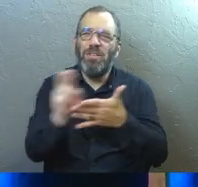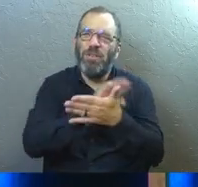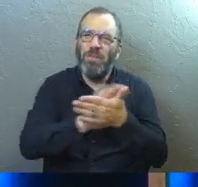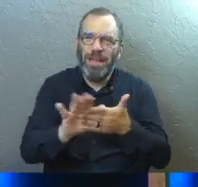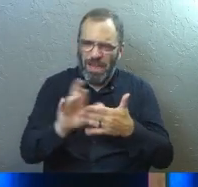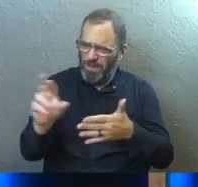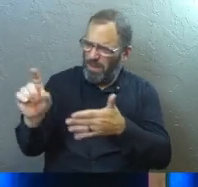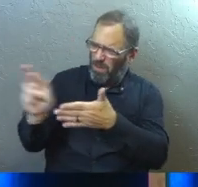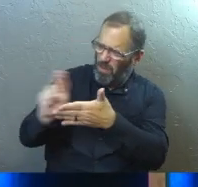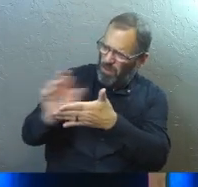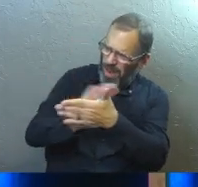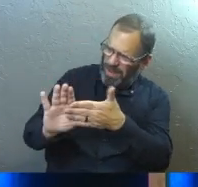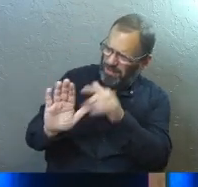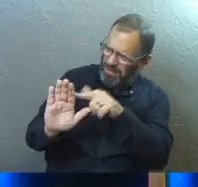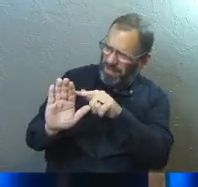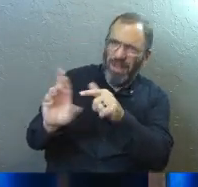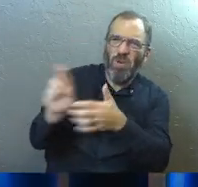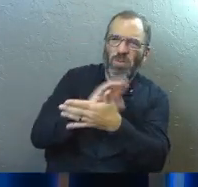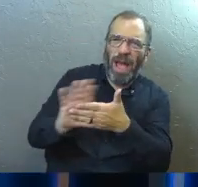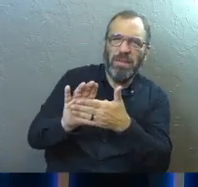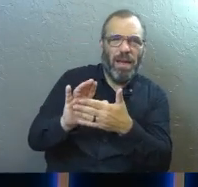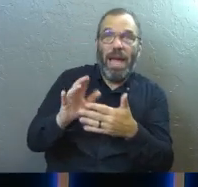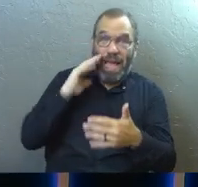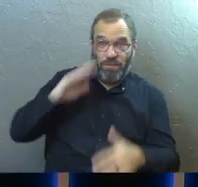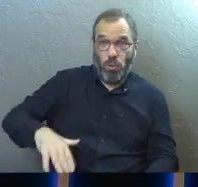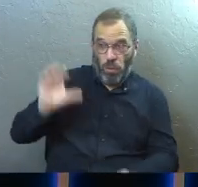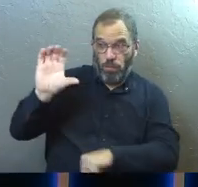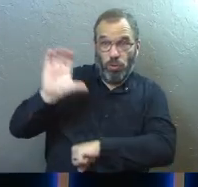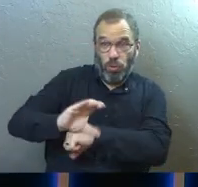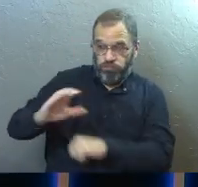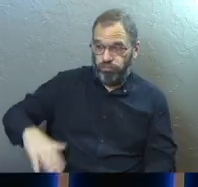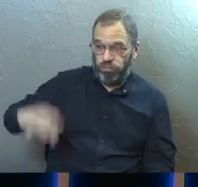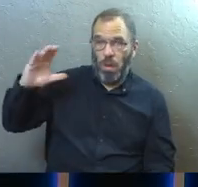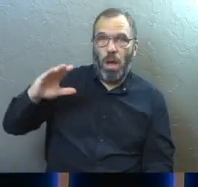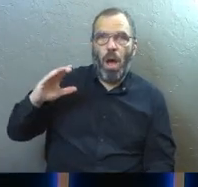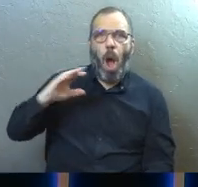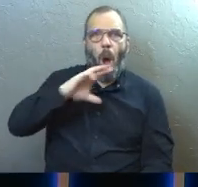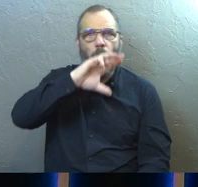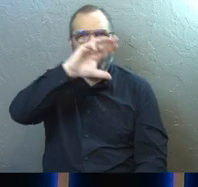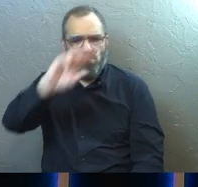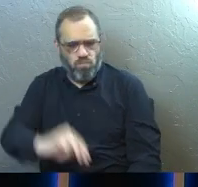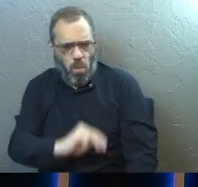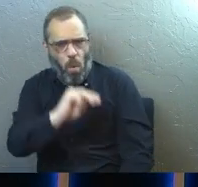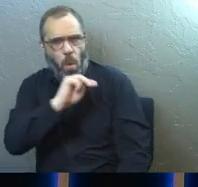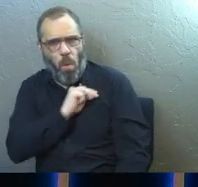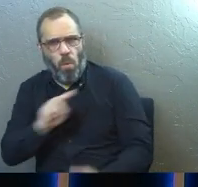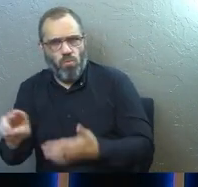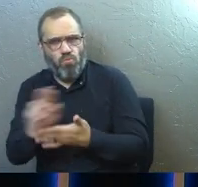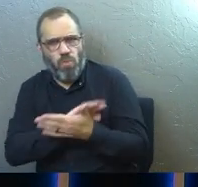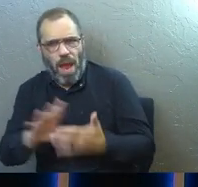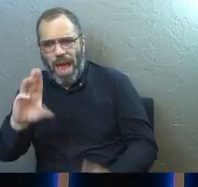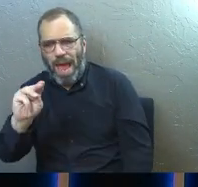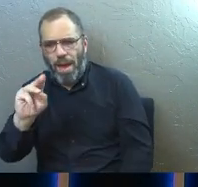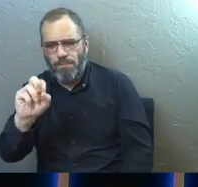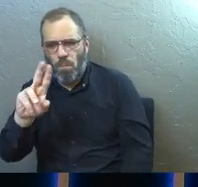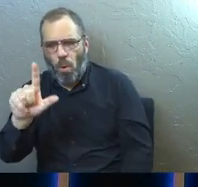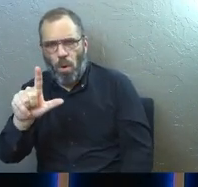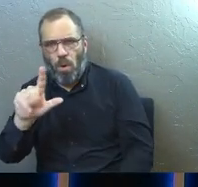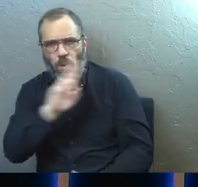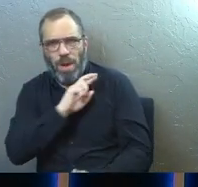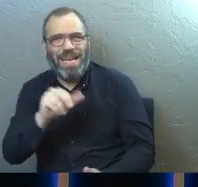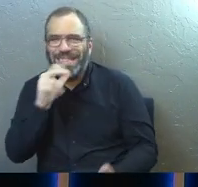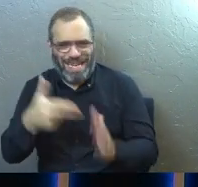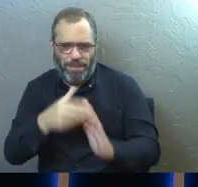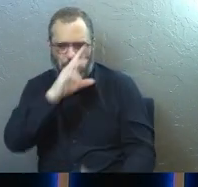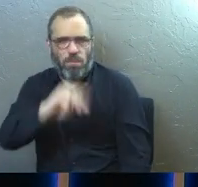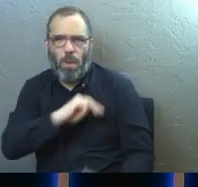but that word righteousness there might imply to many of you, if you grew up in the church, moral righteousness. The original word did not